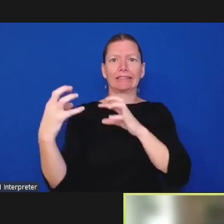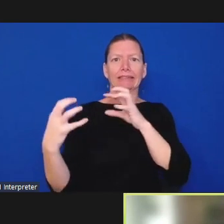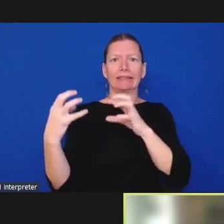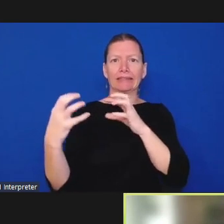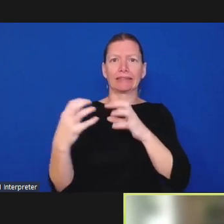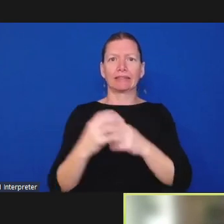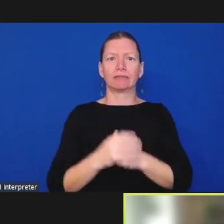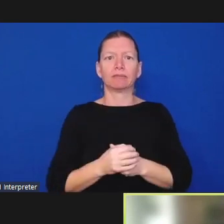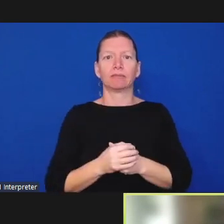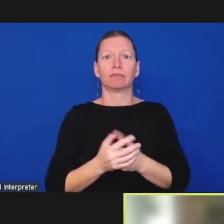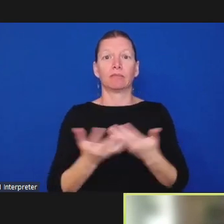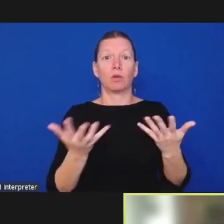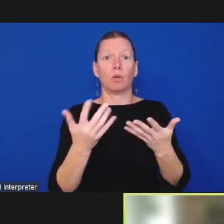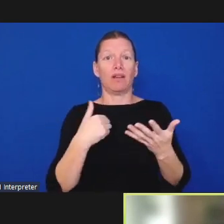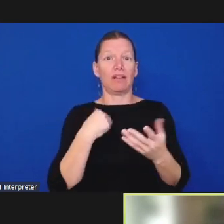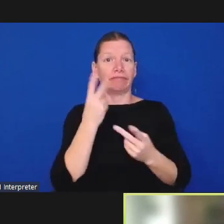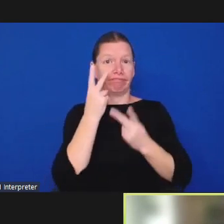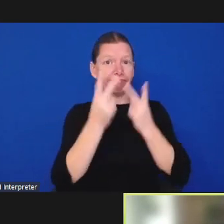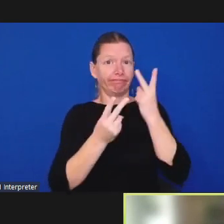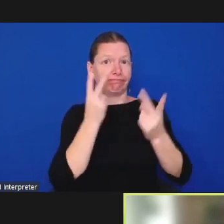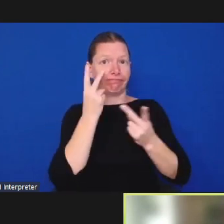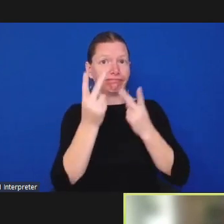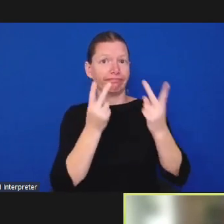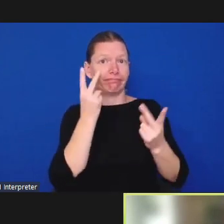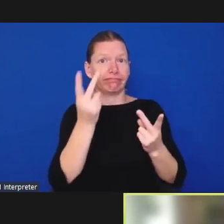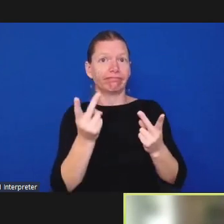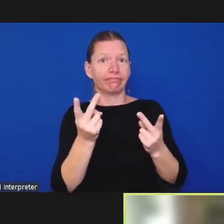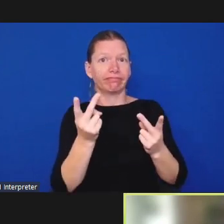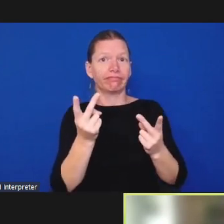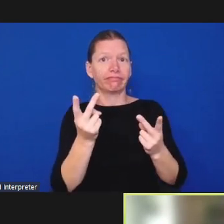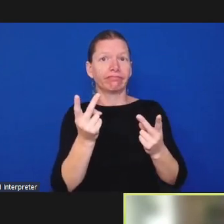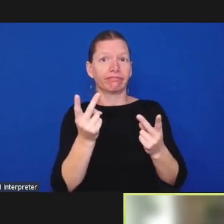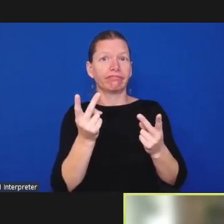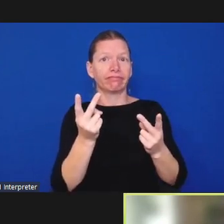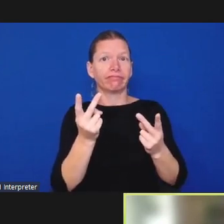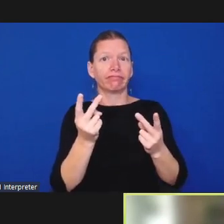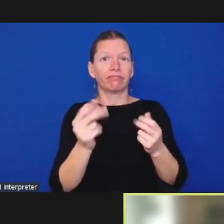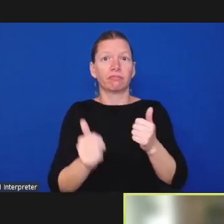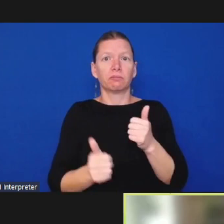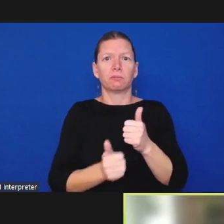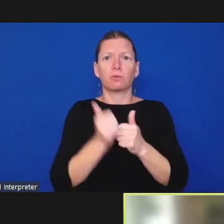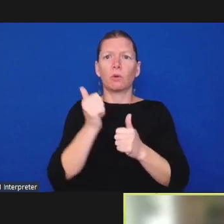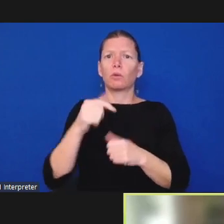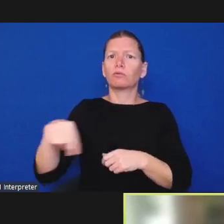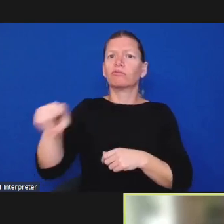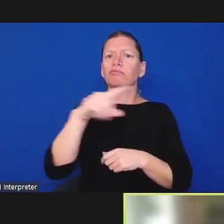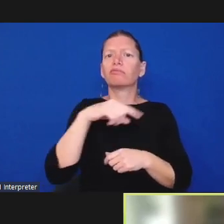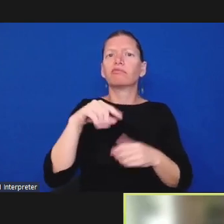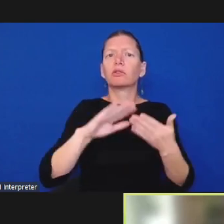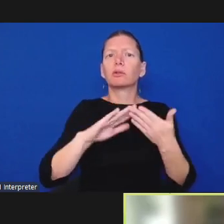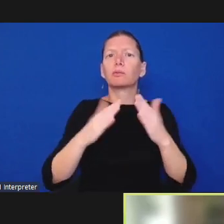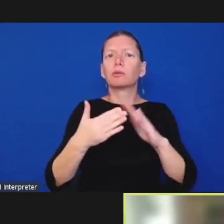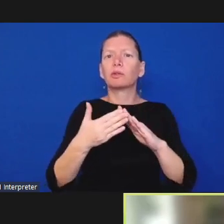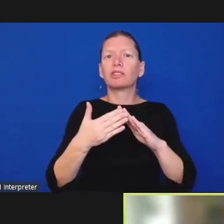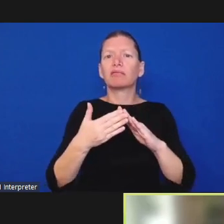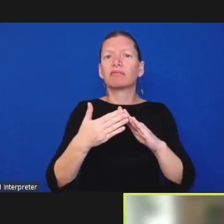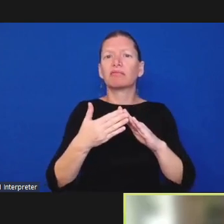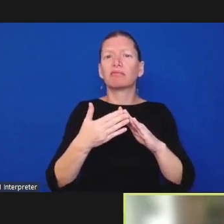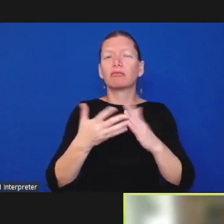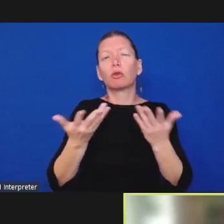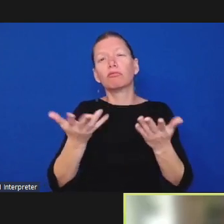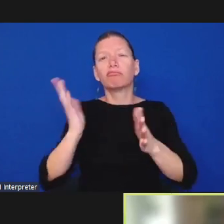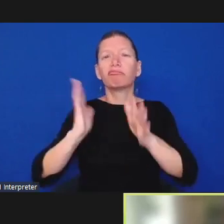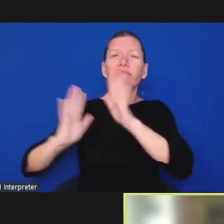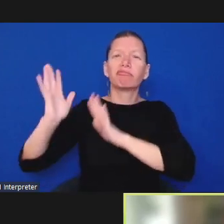majority community or what was once a majority community of white people tend to have a far